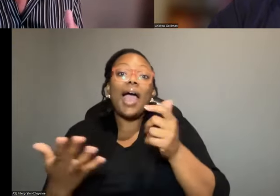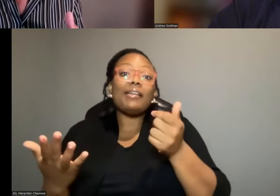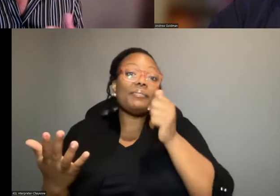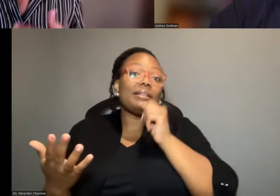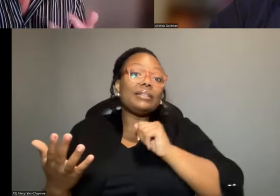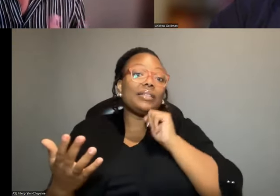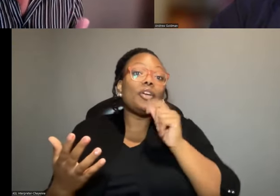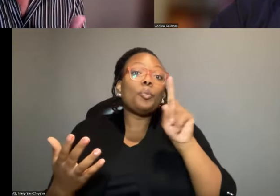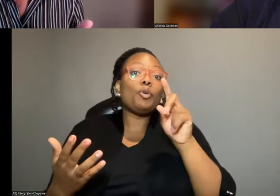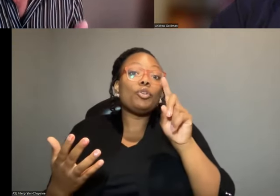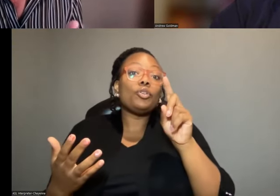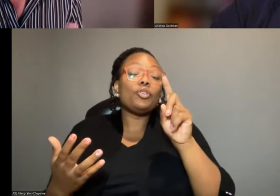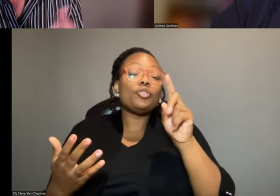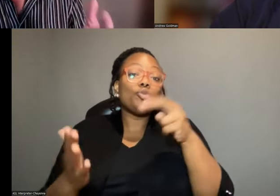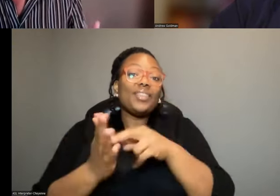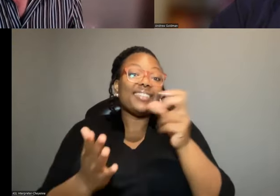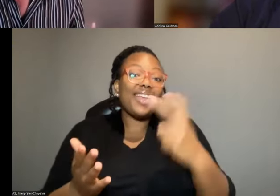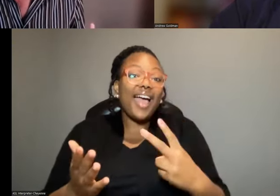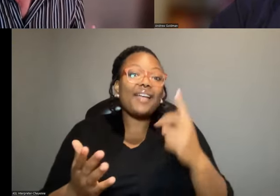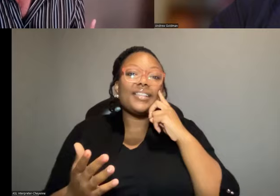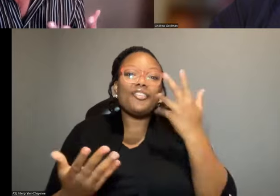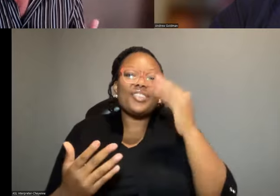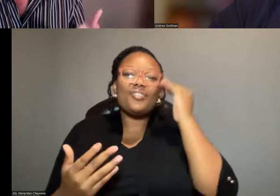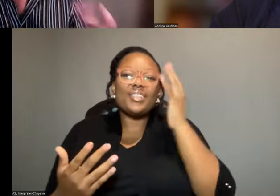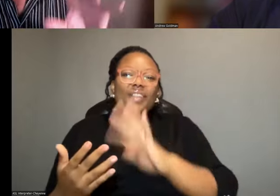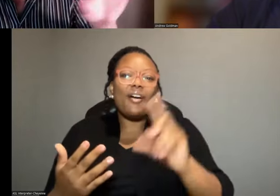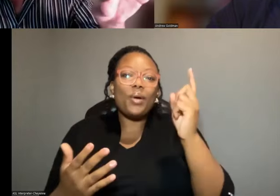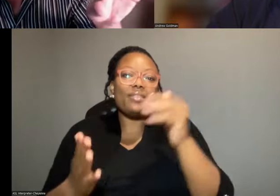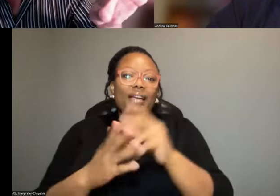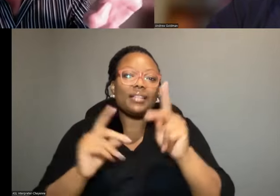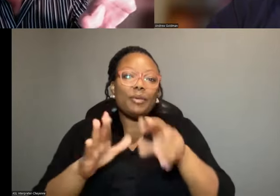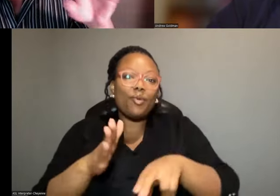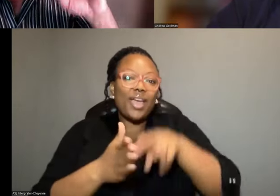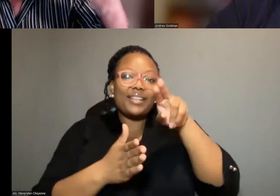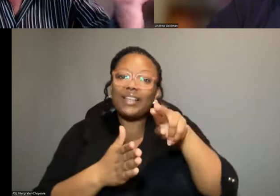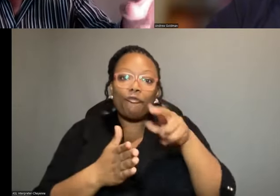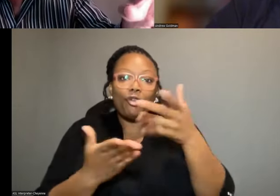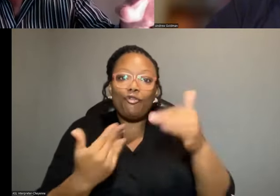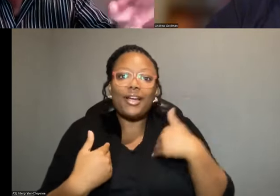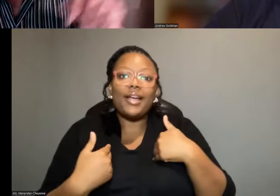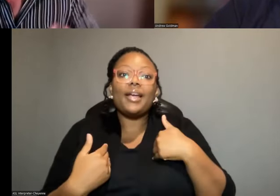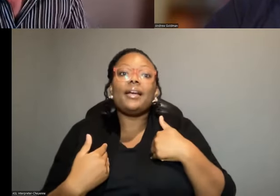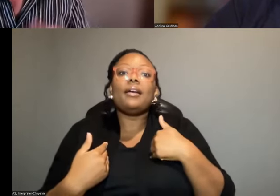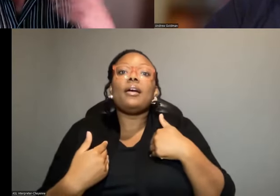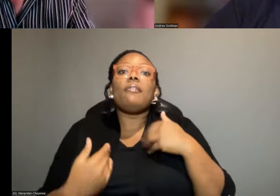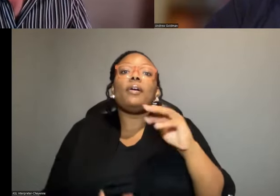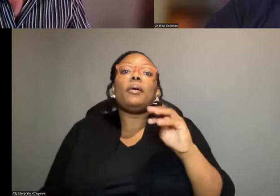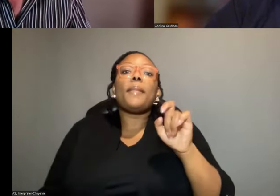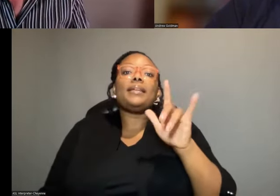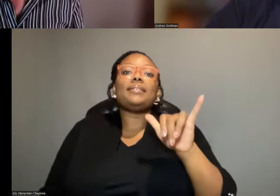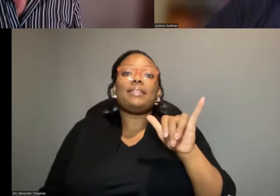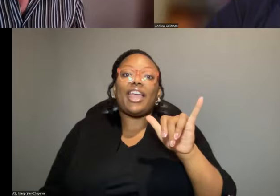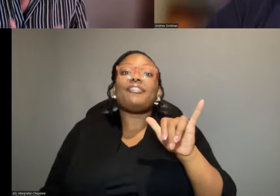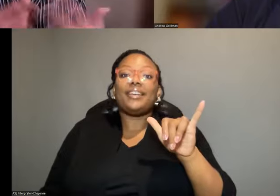,500 individuals because I know there's probably already about 1,000 individuals excavated for a couple of monastery excavations that have already